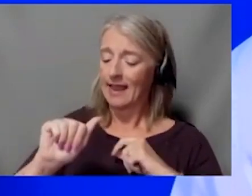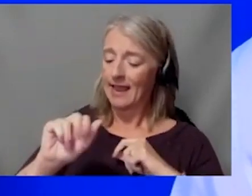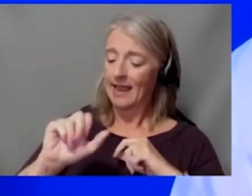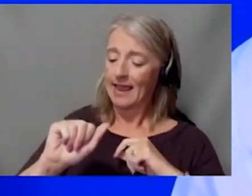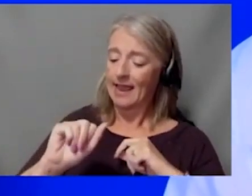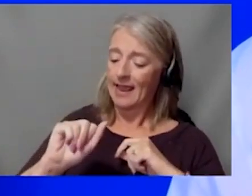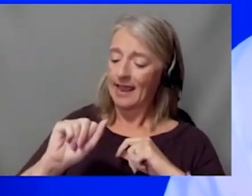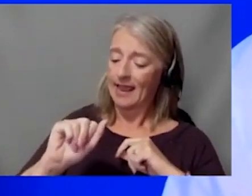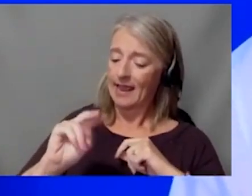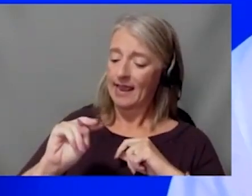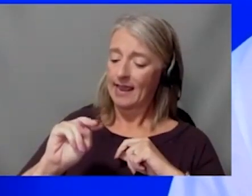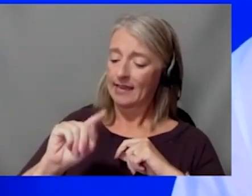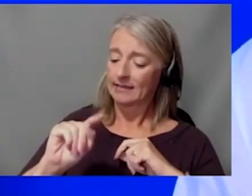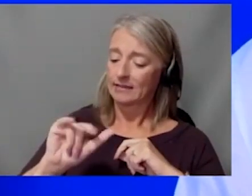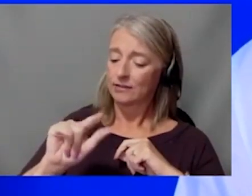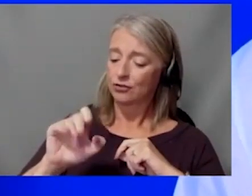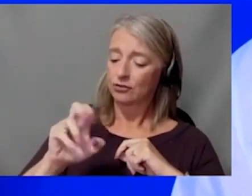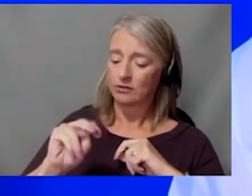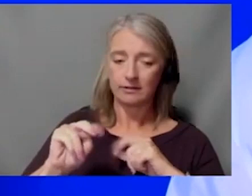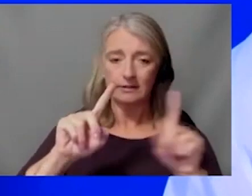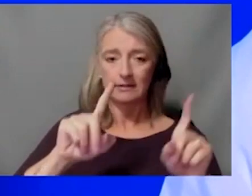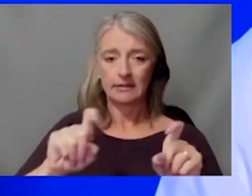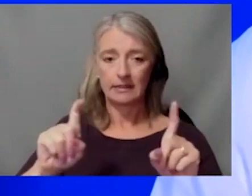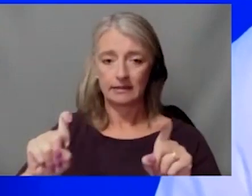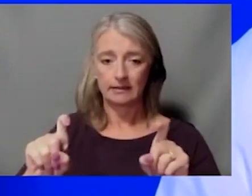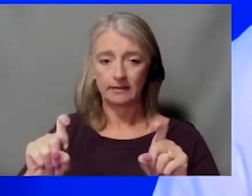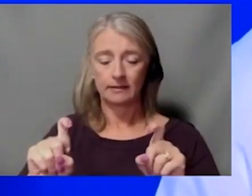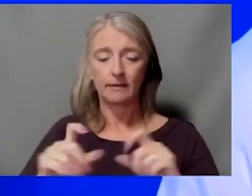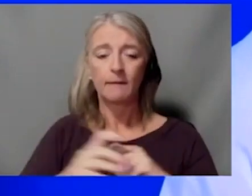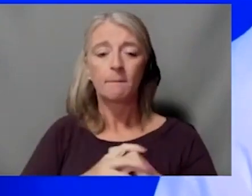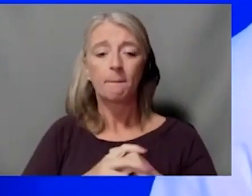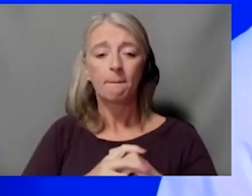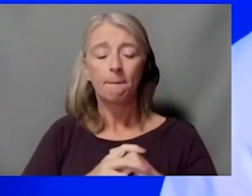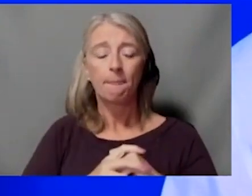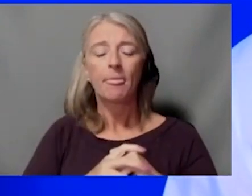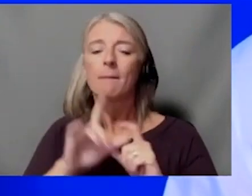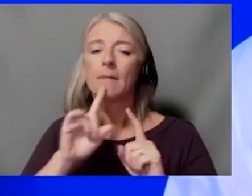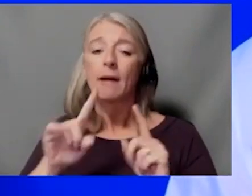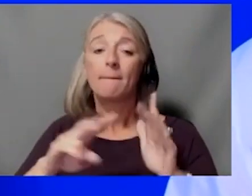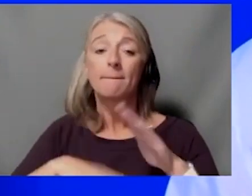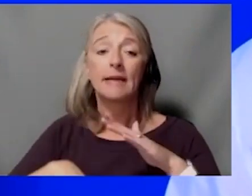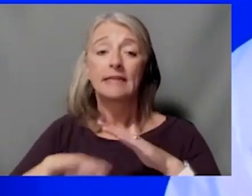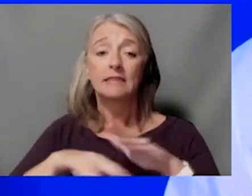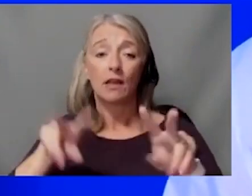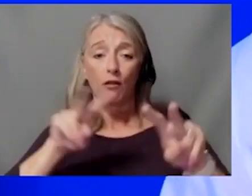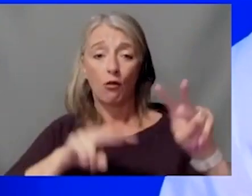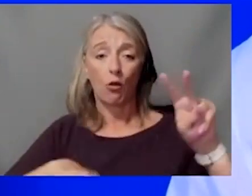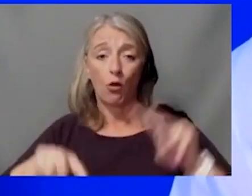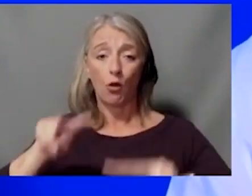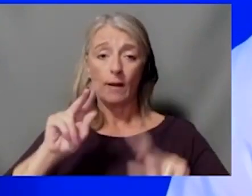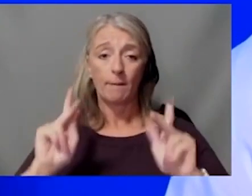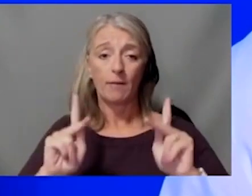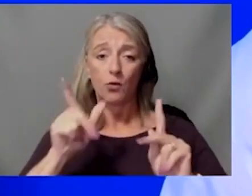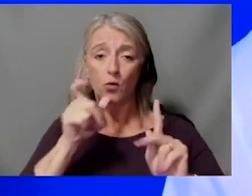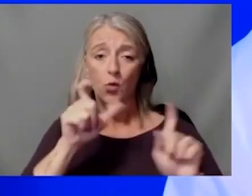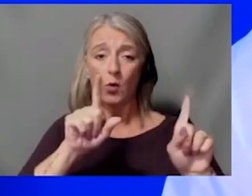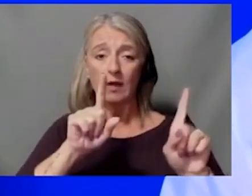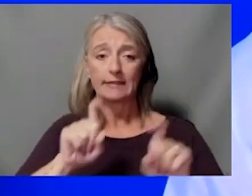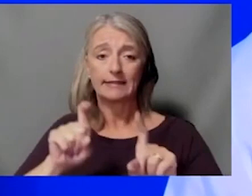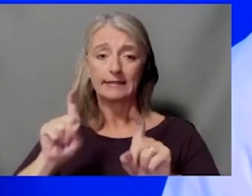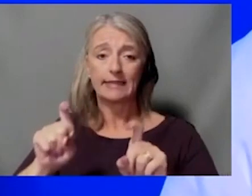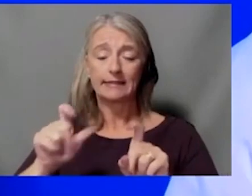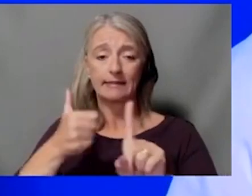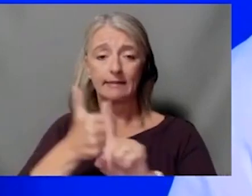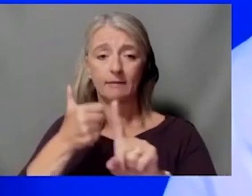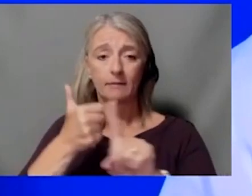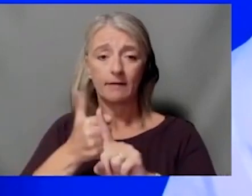internal medicine or JAMA open network, but basically they looked at people who were testing themselves at home, but also compared